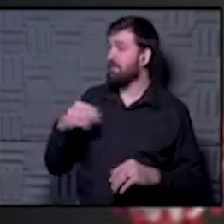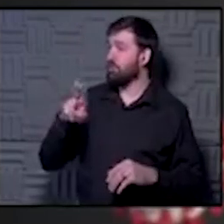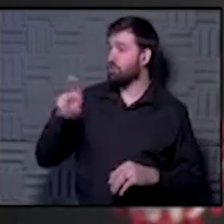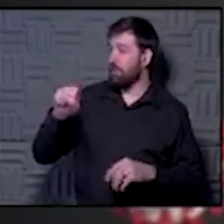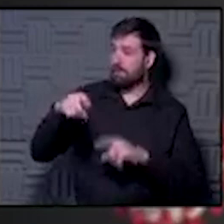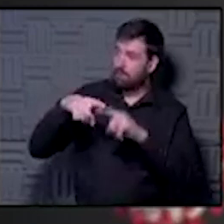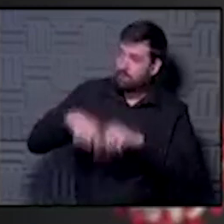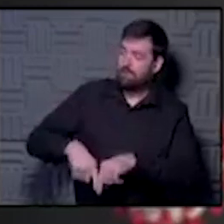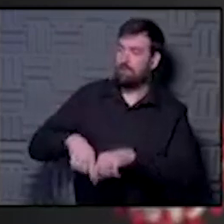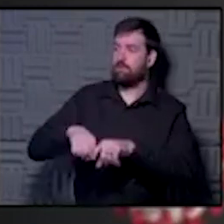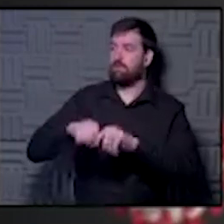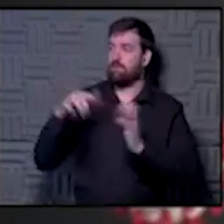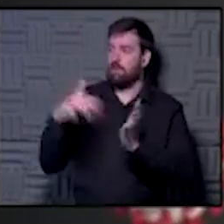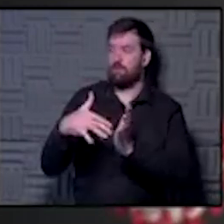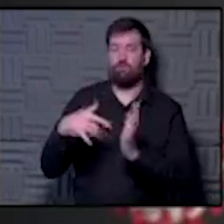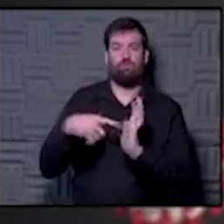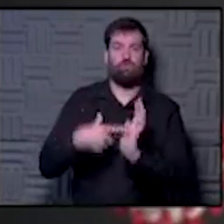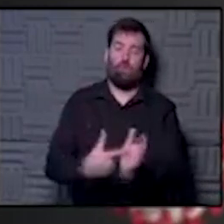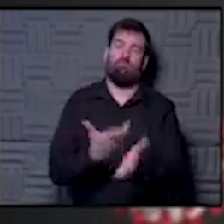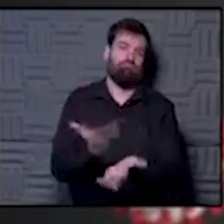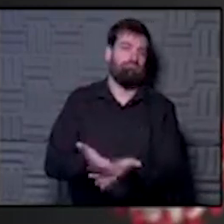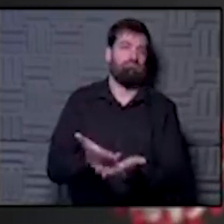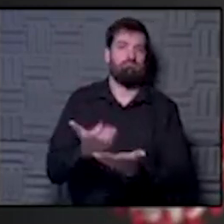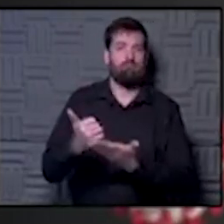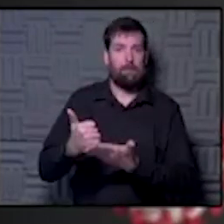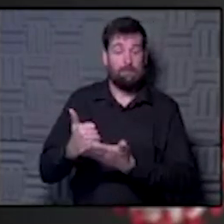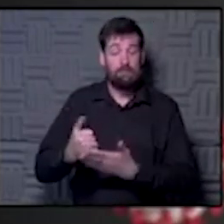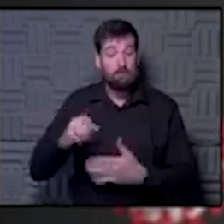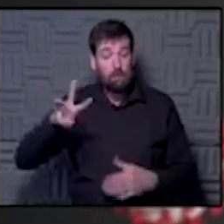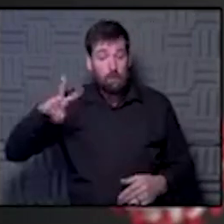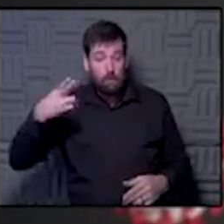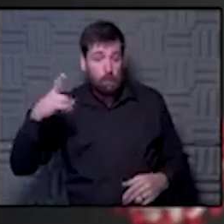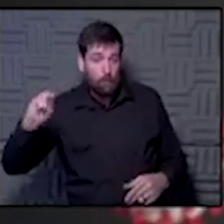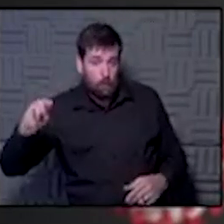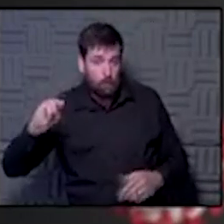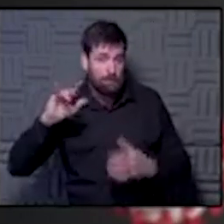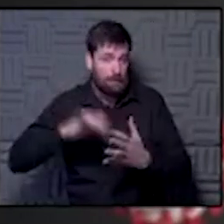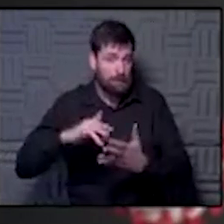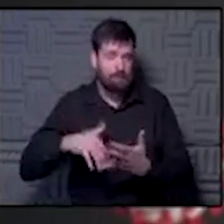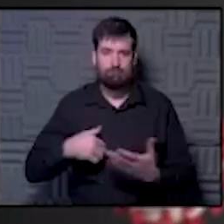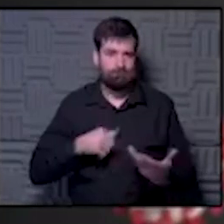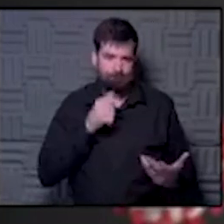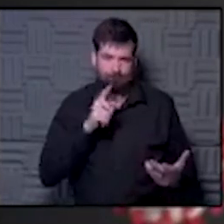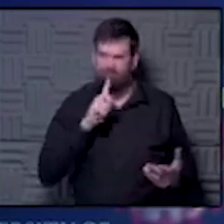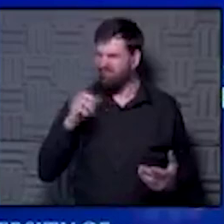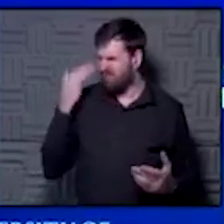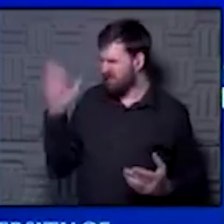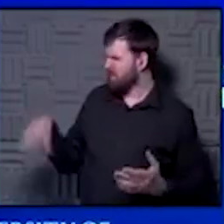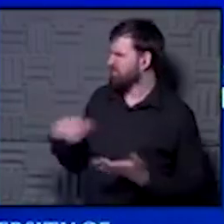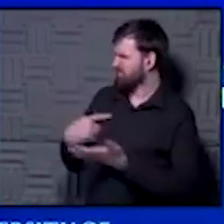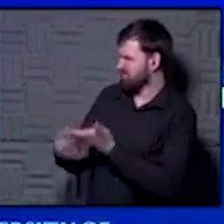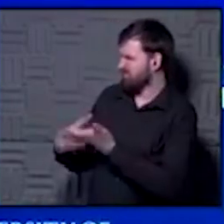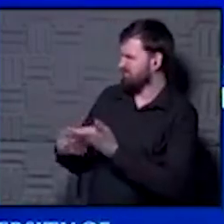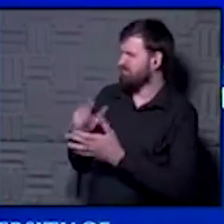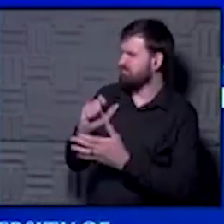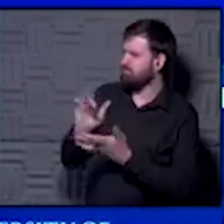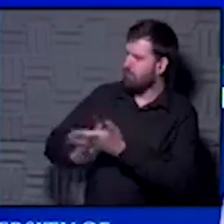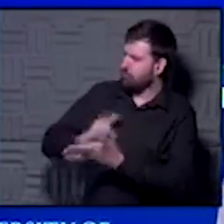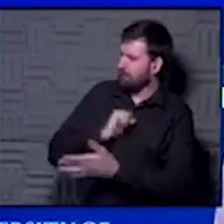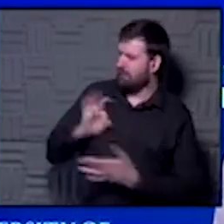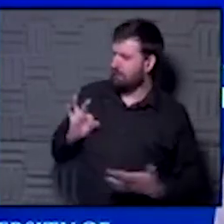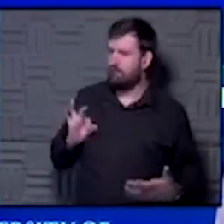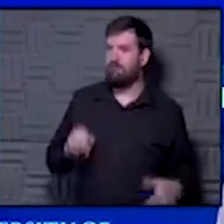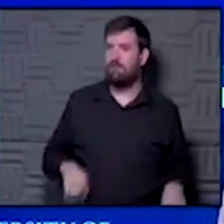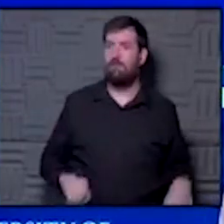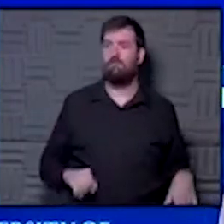studies and randomized trials that do show it helps. I'm not sure about the World Health Organization studies. So I know you just talked about that a little while ago to our medical staff. Let's take that